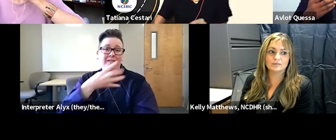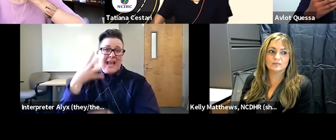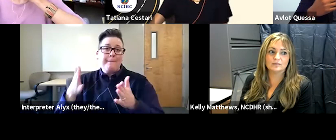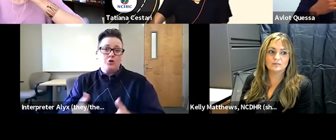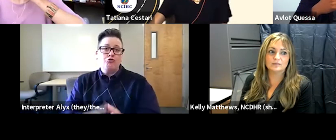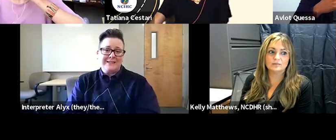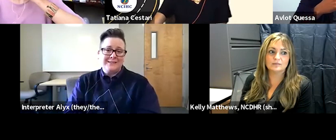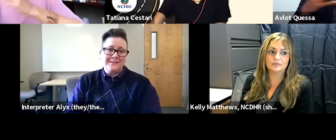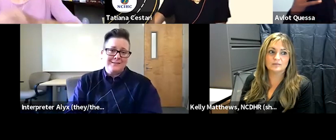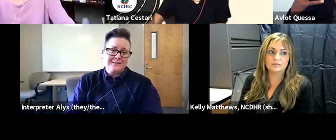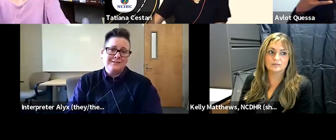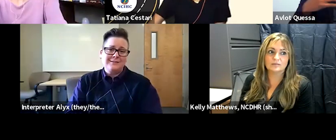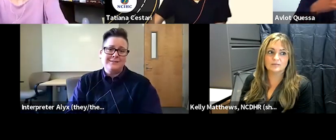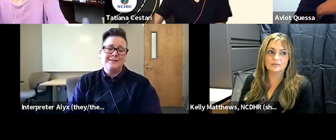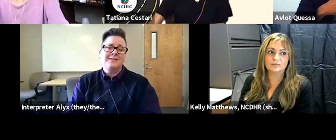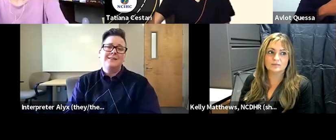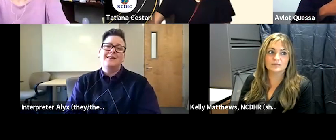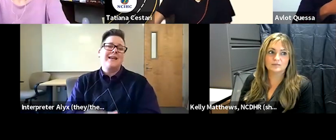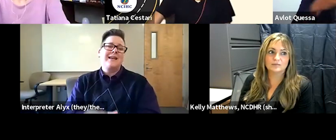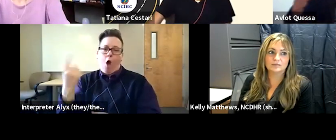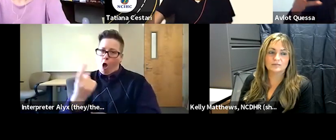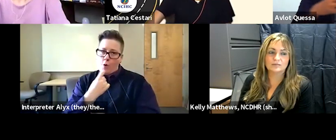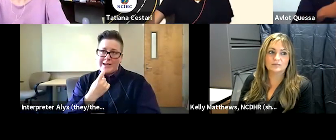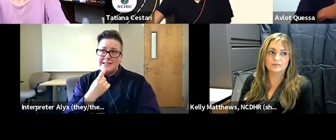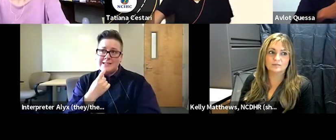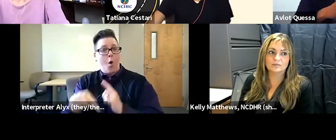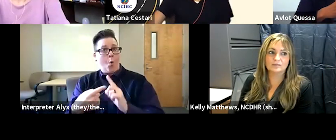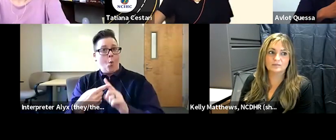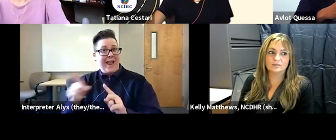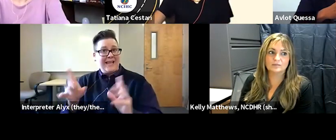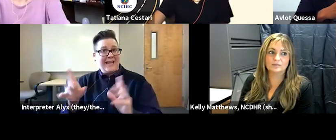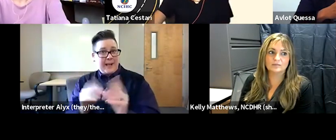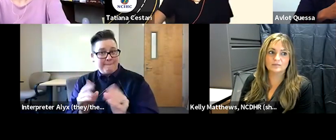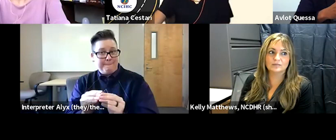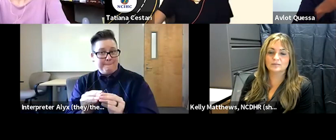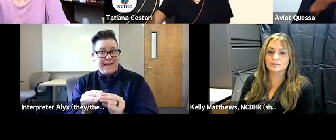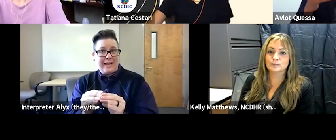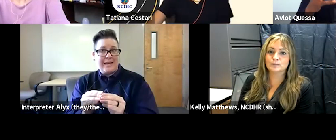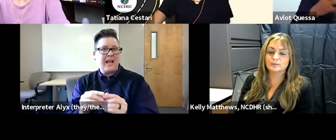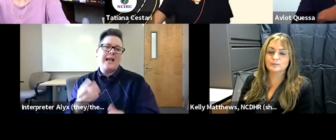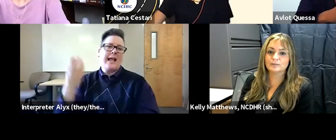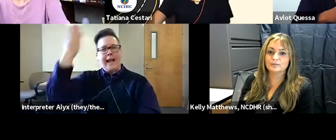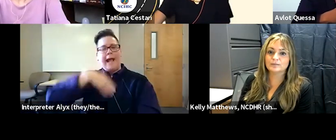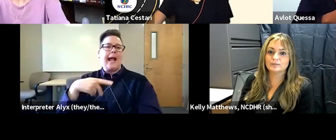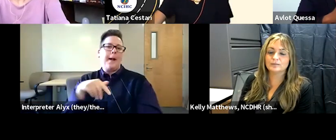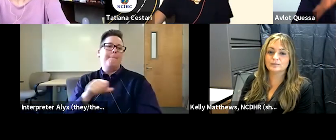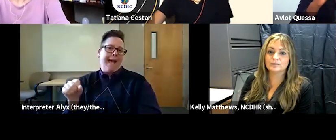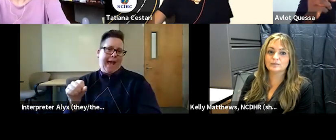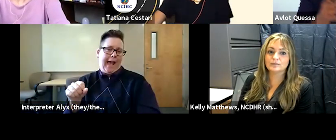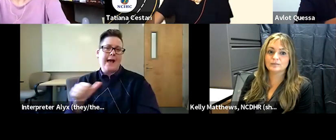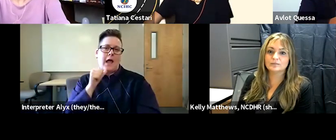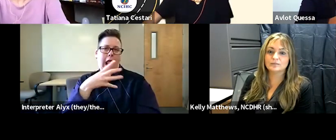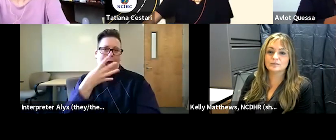and he said you always say that you know whenever he's in meetings he can pass for in an immigrant